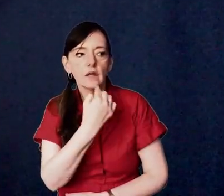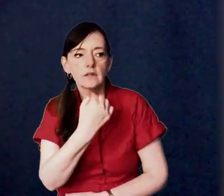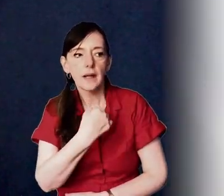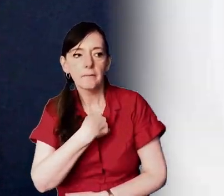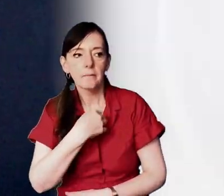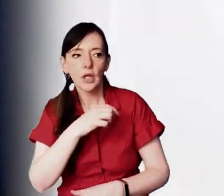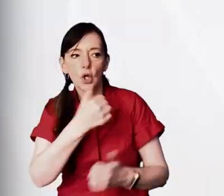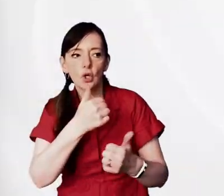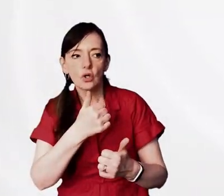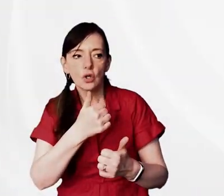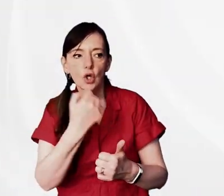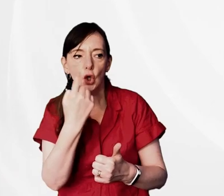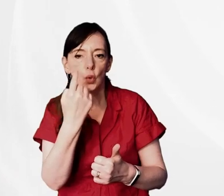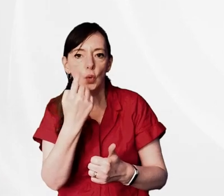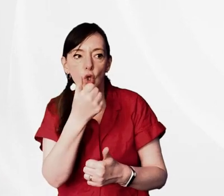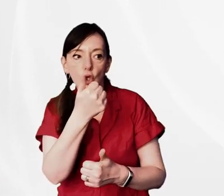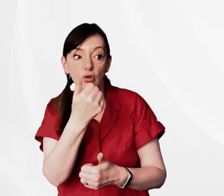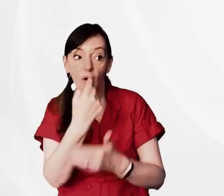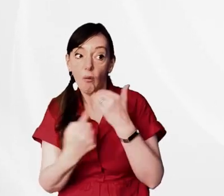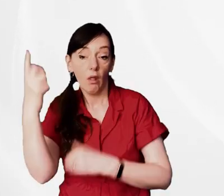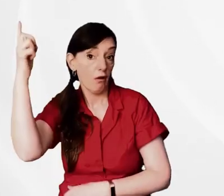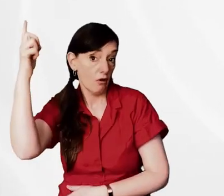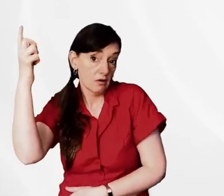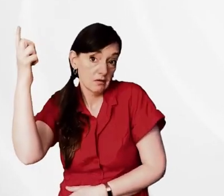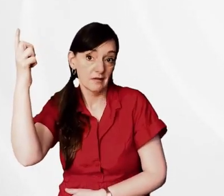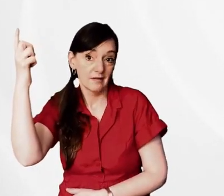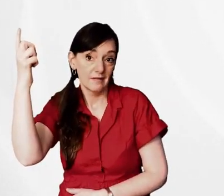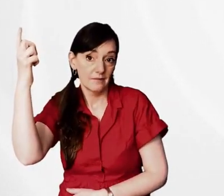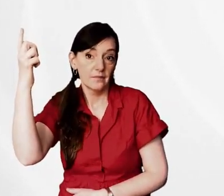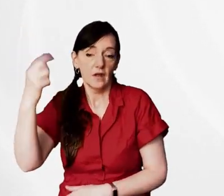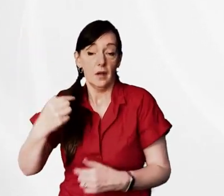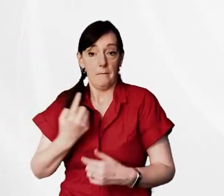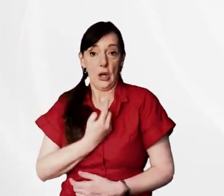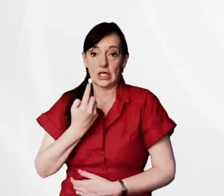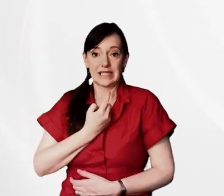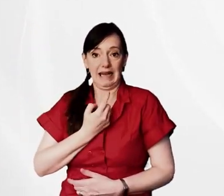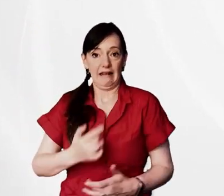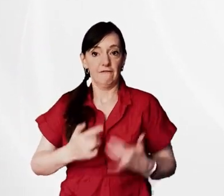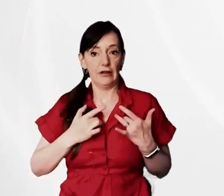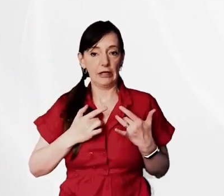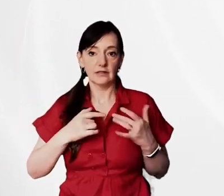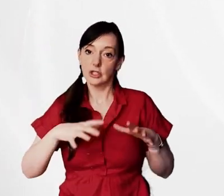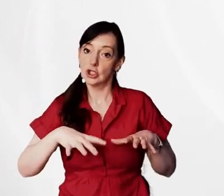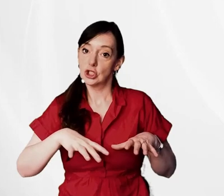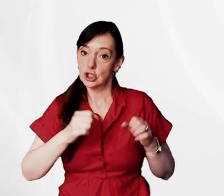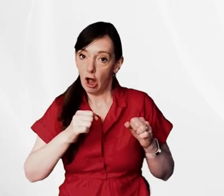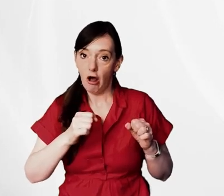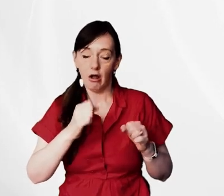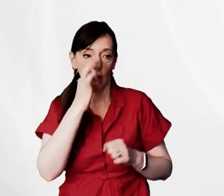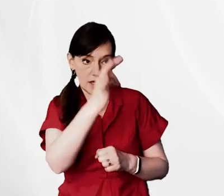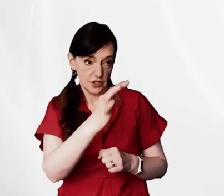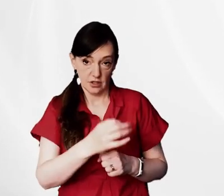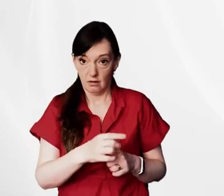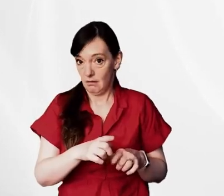call me good only god is good you know i find beginning with questions and a conversation really helpful an obvious starter is